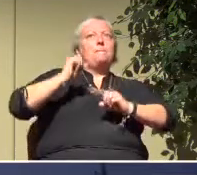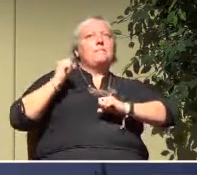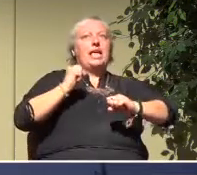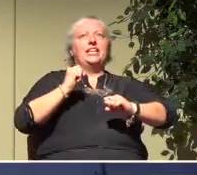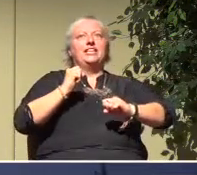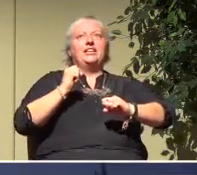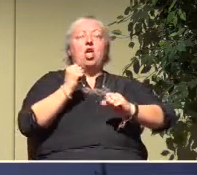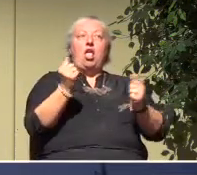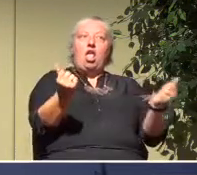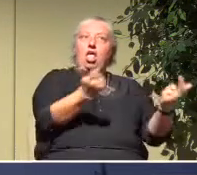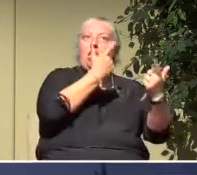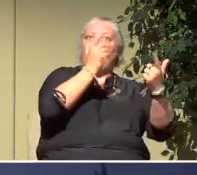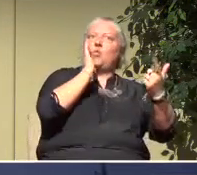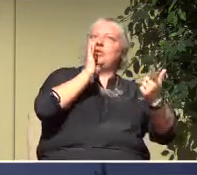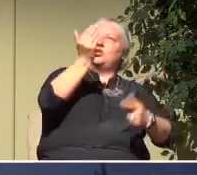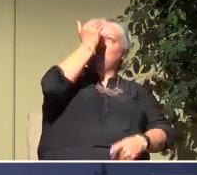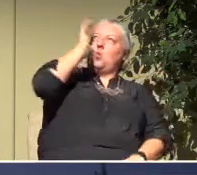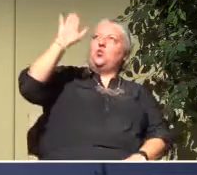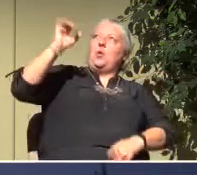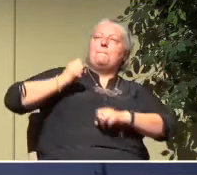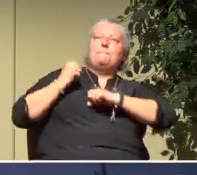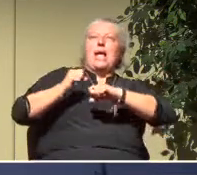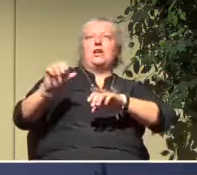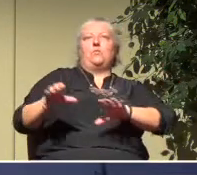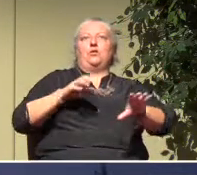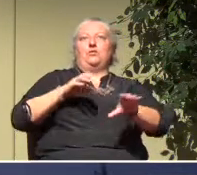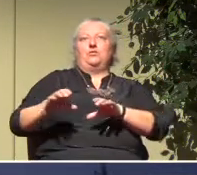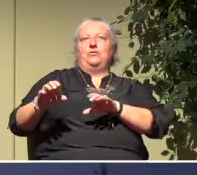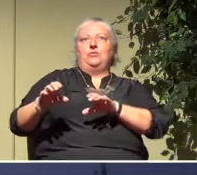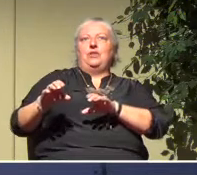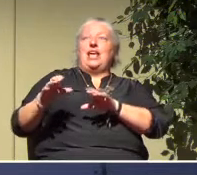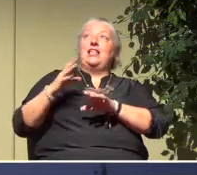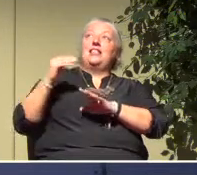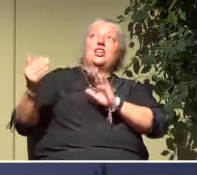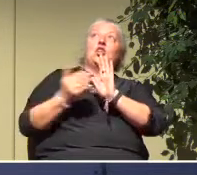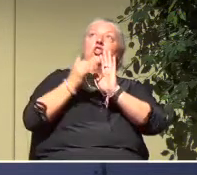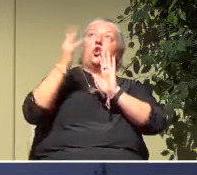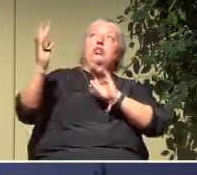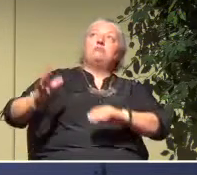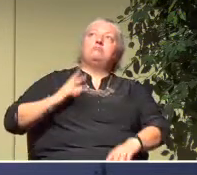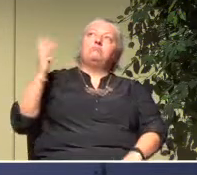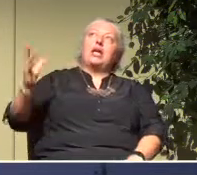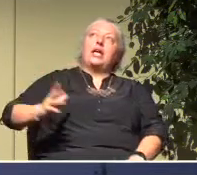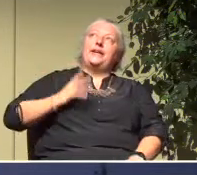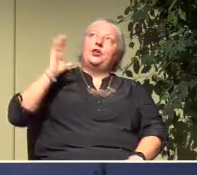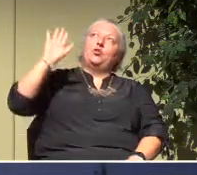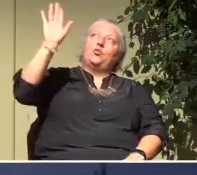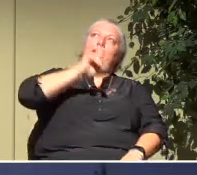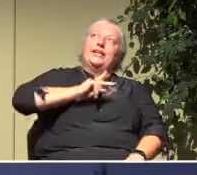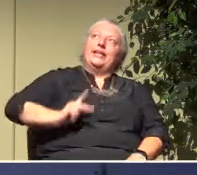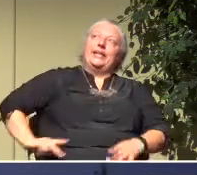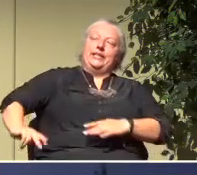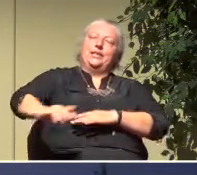know of your mighty acts. And the glorious splendor of your kingdom.